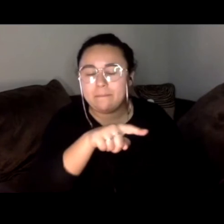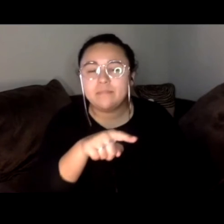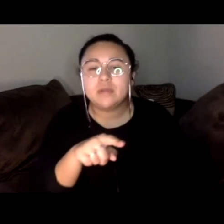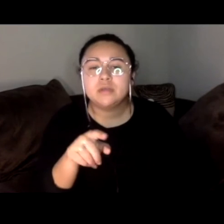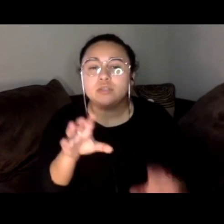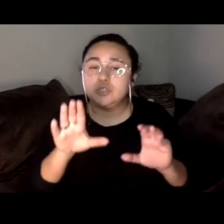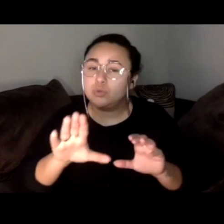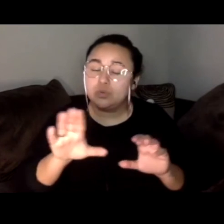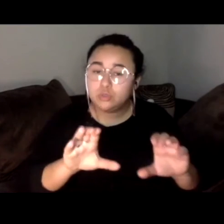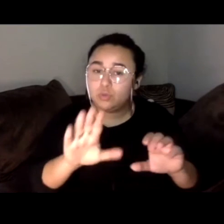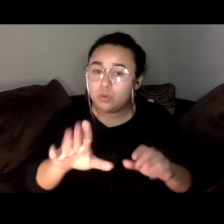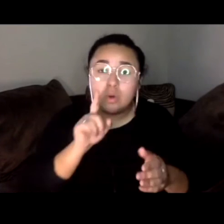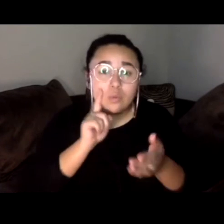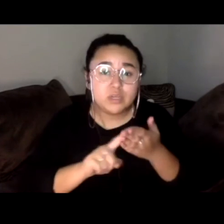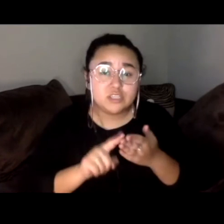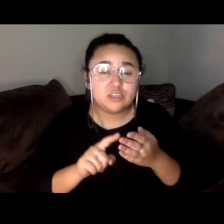you on that second question.